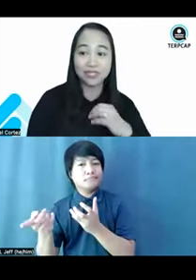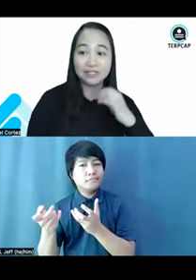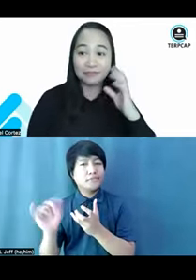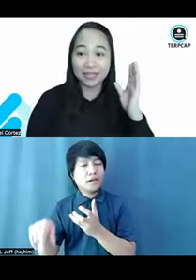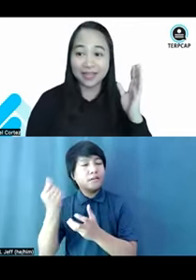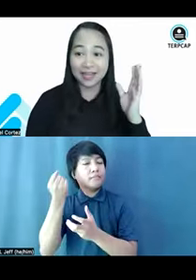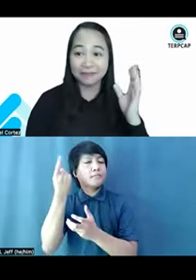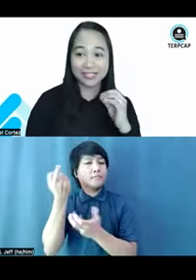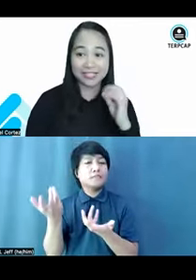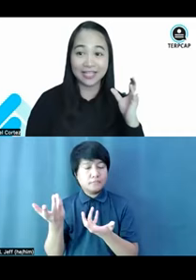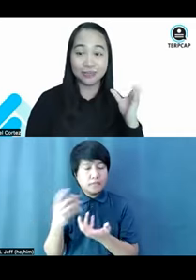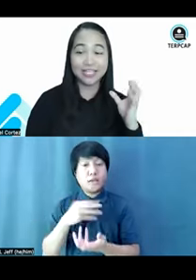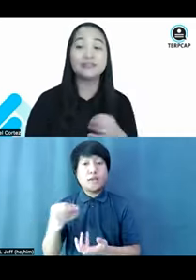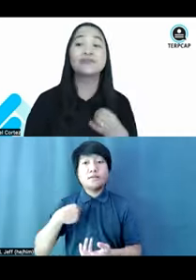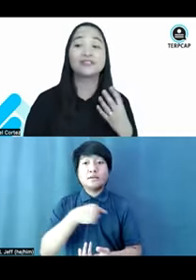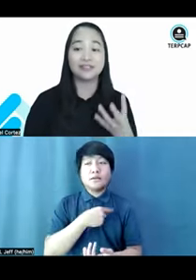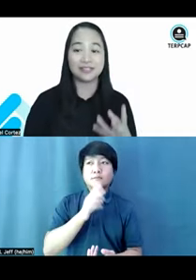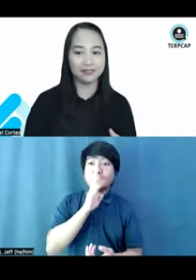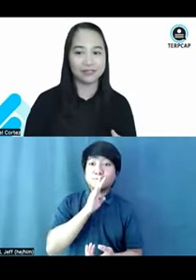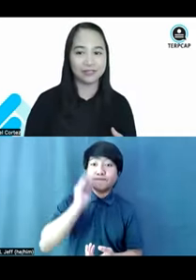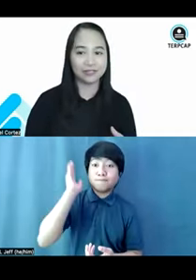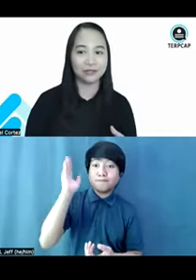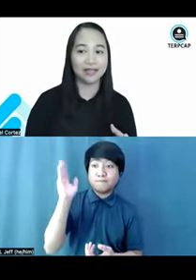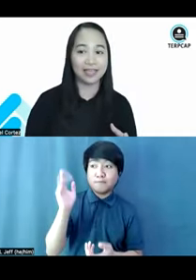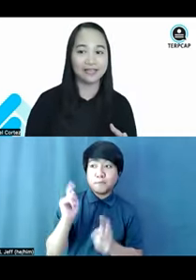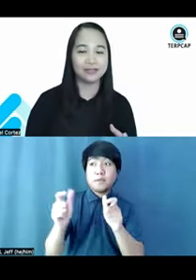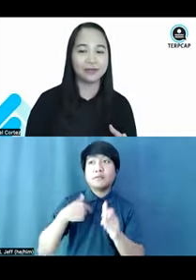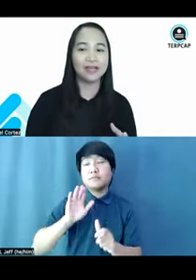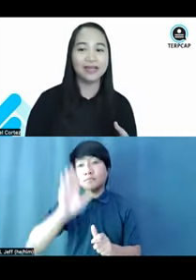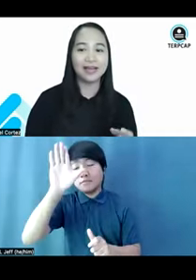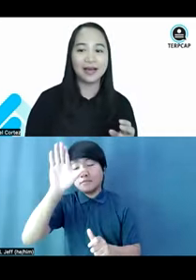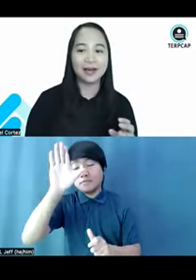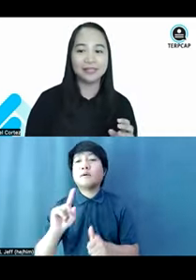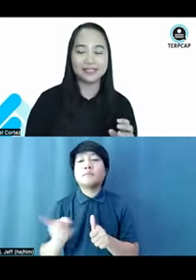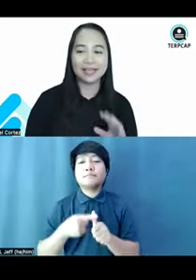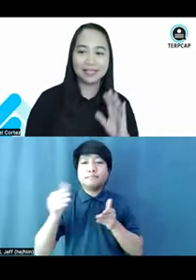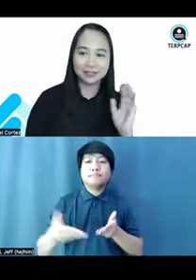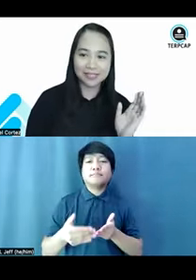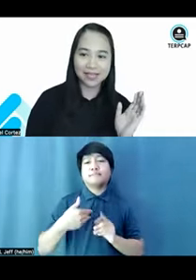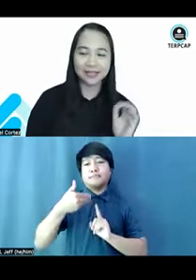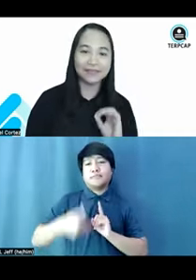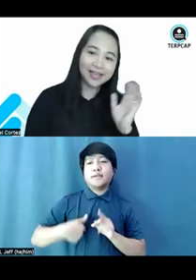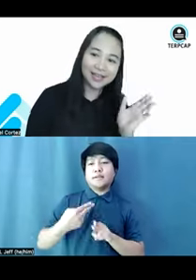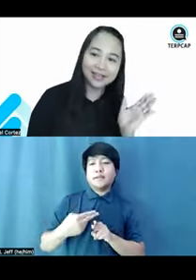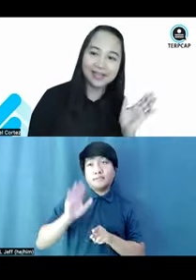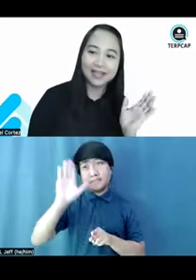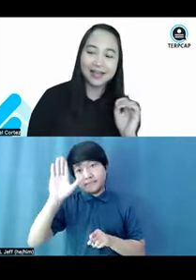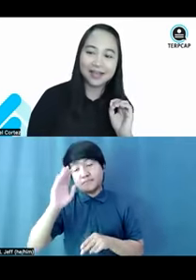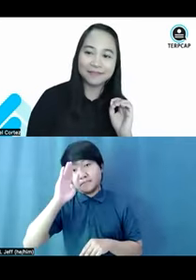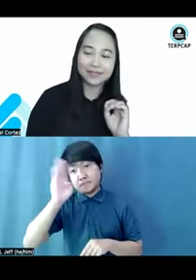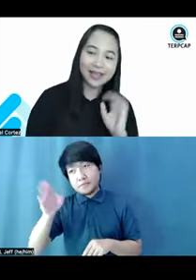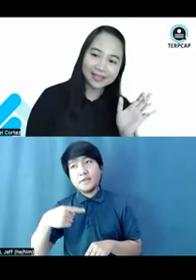before we speak and recite, we introduce ourselves also again. So, let's say I'd like to recite. Hi,